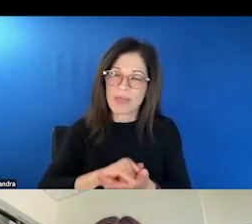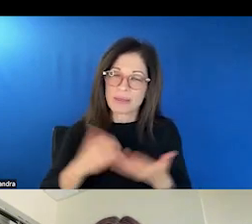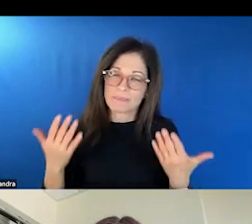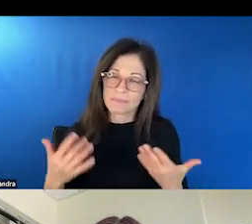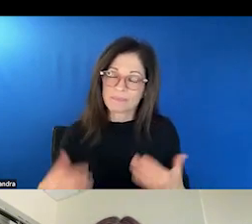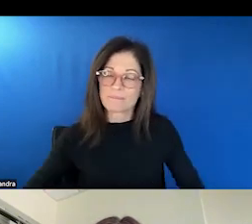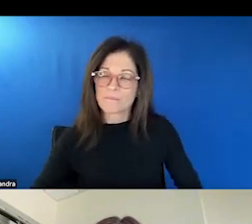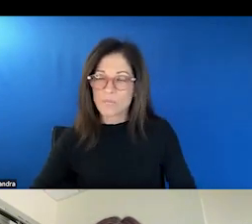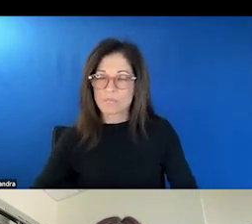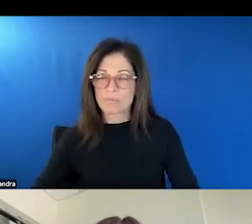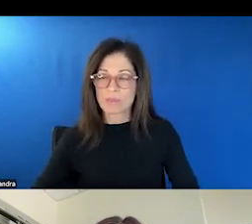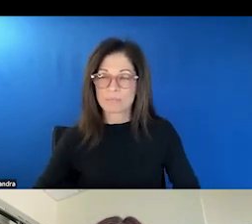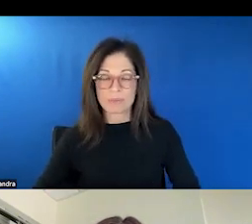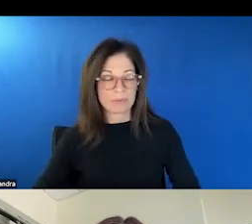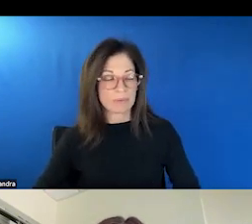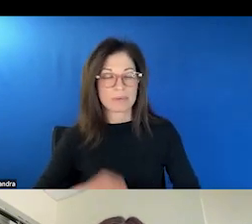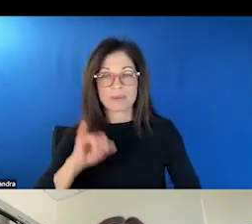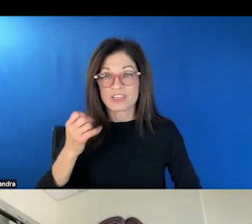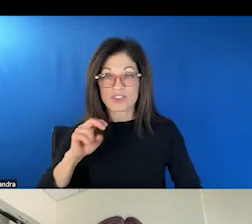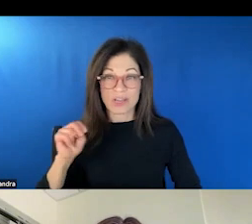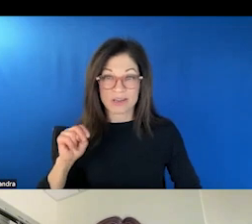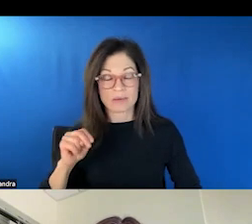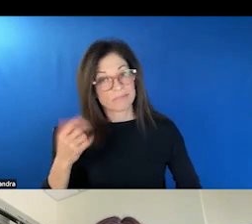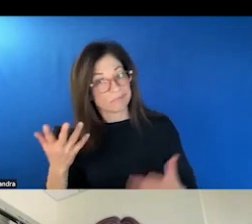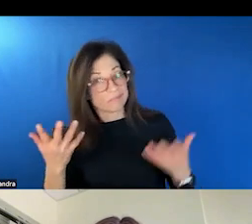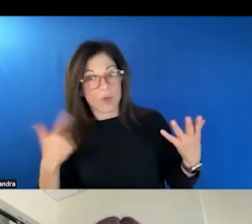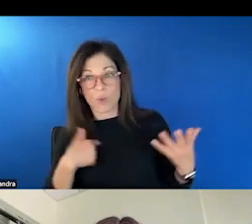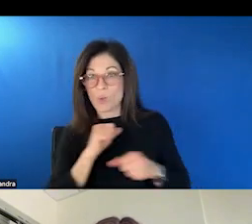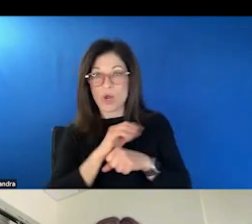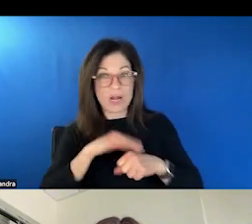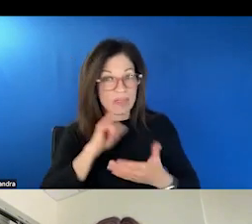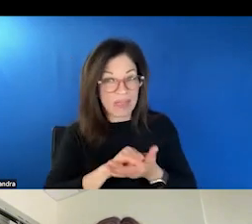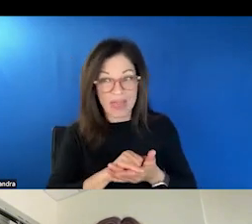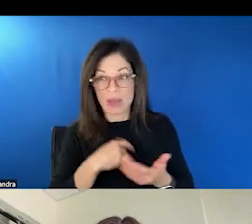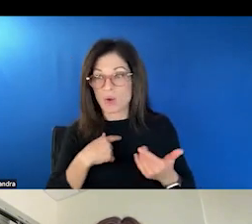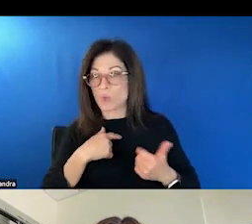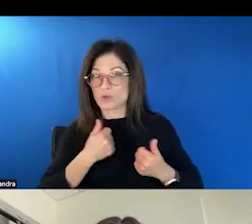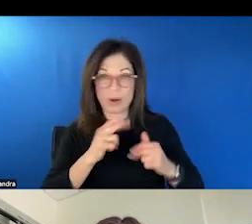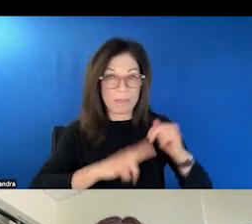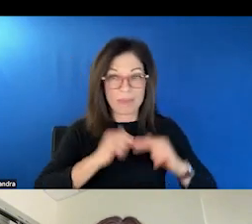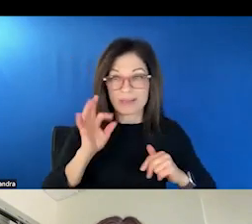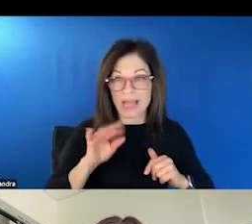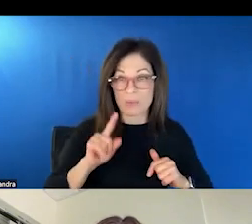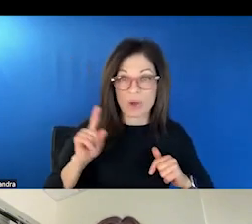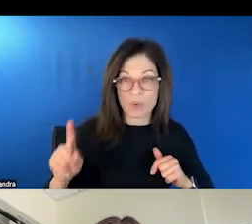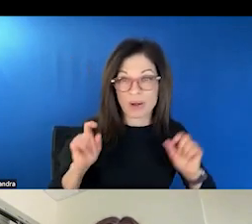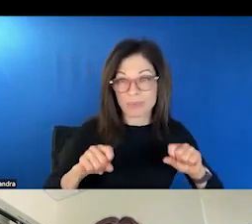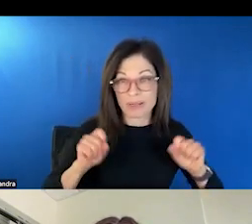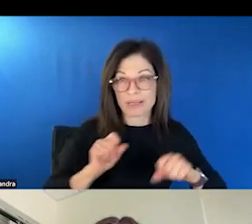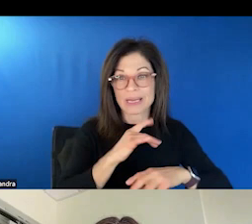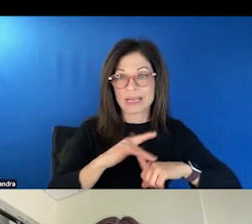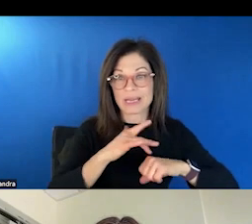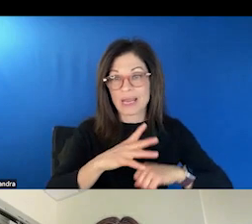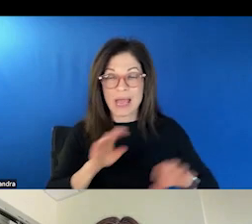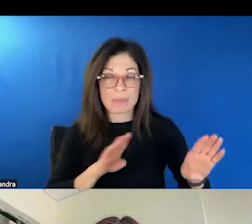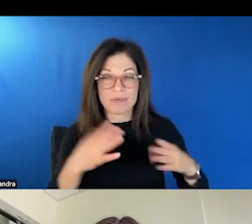Um, I, we're working on it. I mean, we literally have it going from both ends. We're working on building 9-1-1 capacity in behavioral health, and